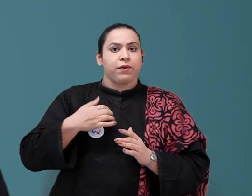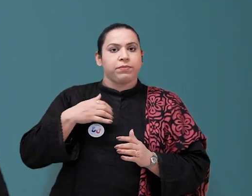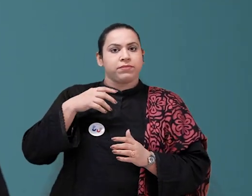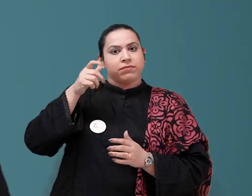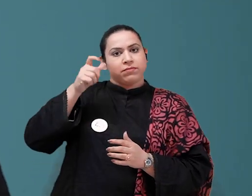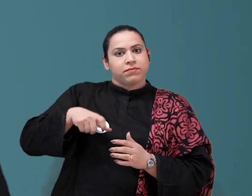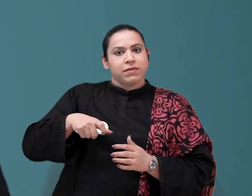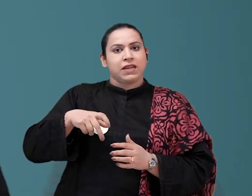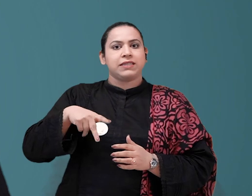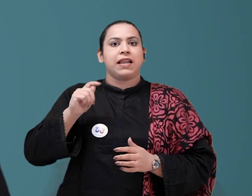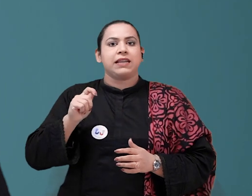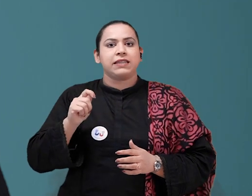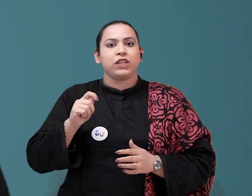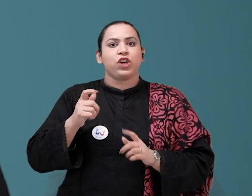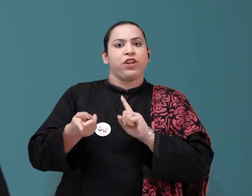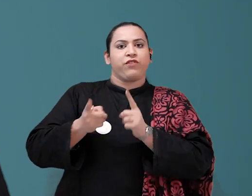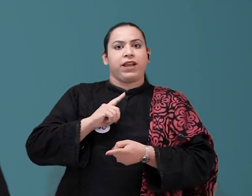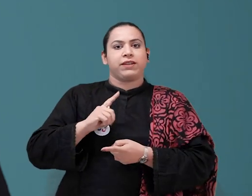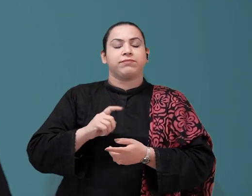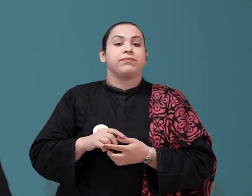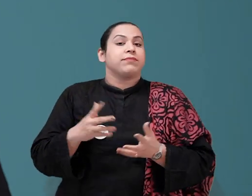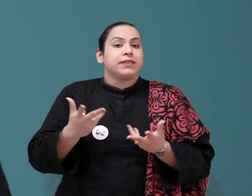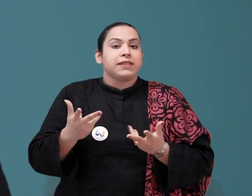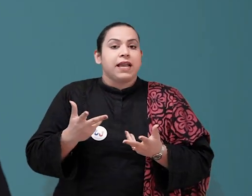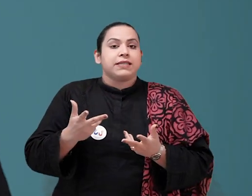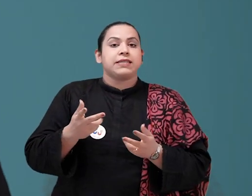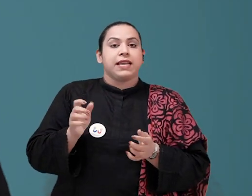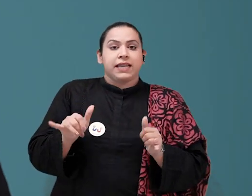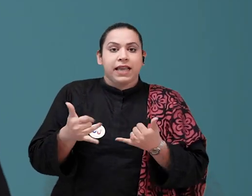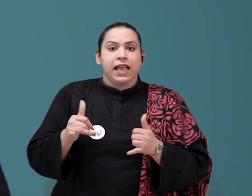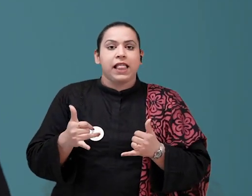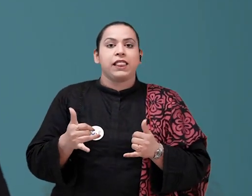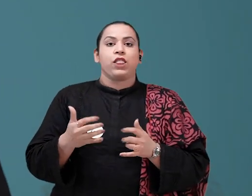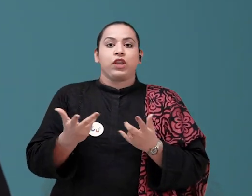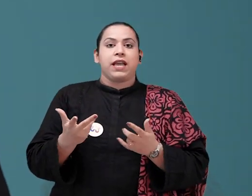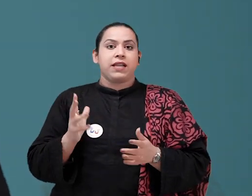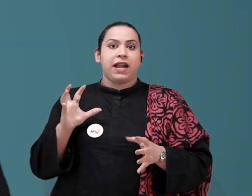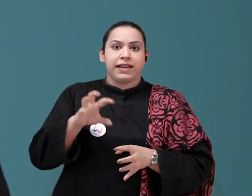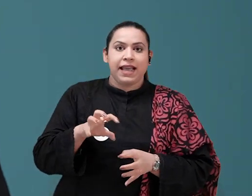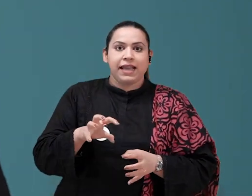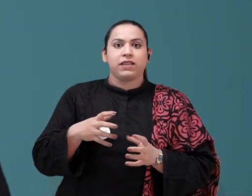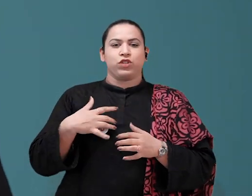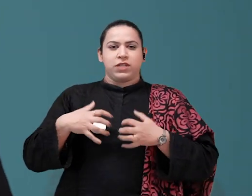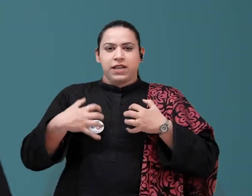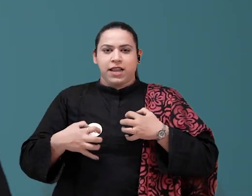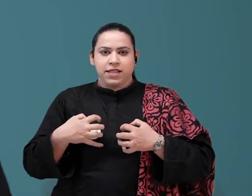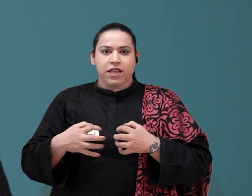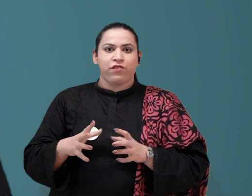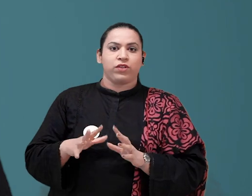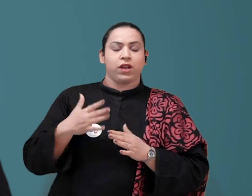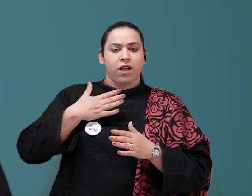or do you play? You are attacking. You are aggressive. You are calm and composed on the board.